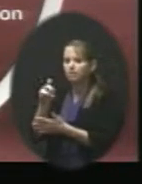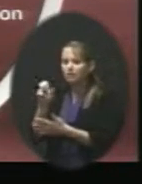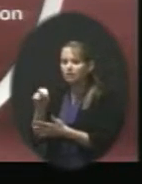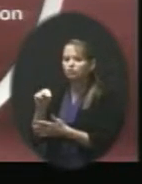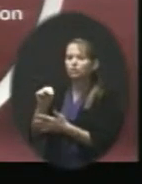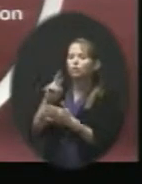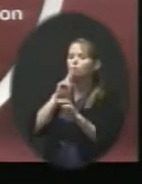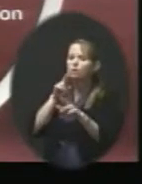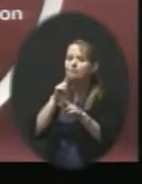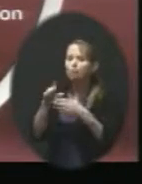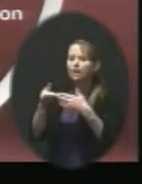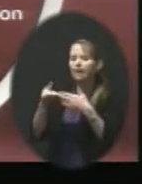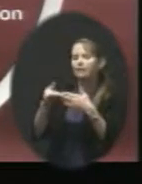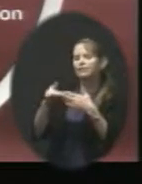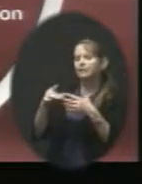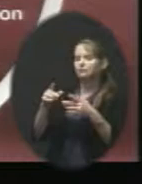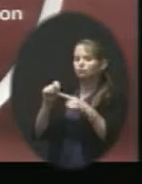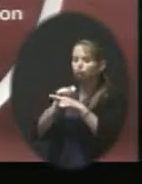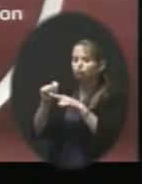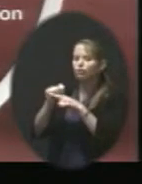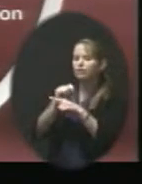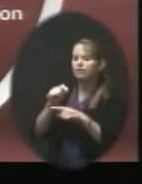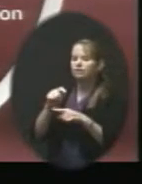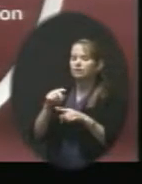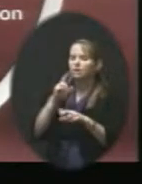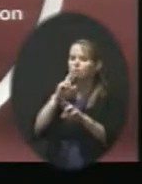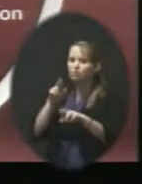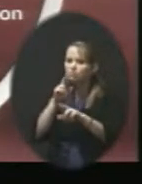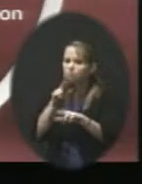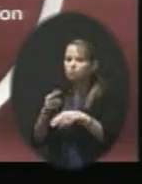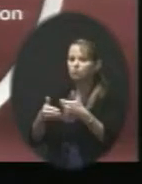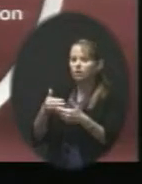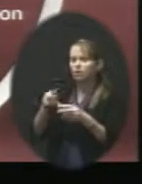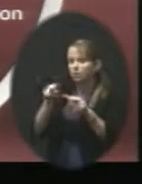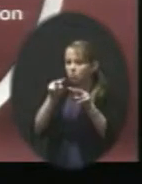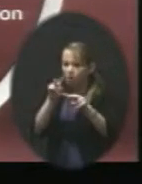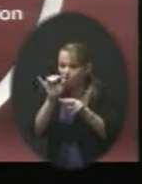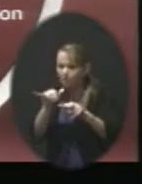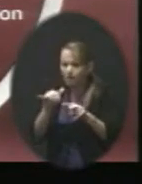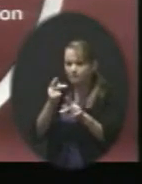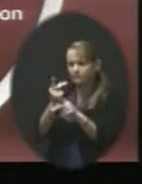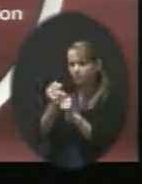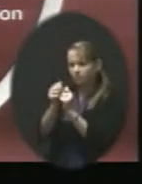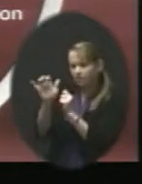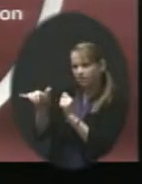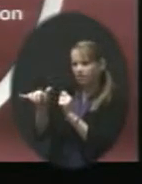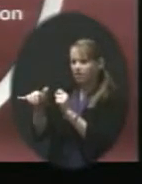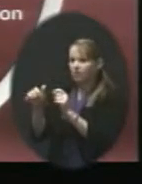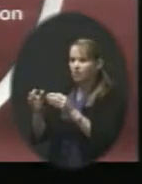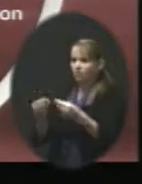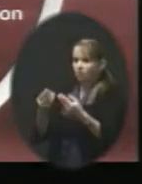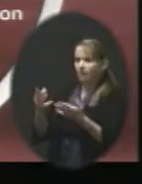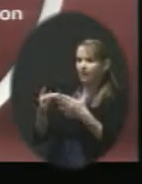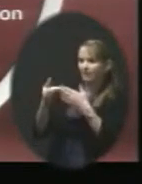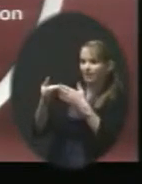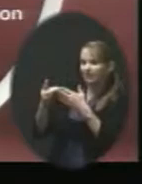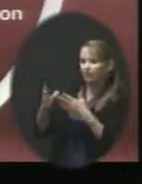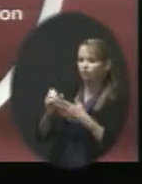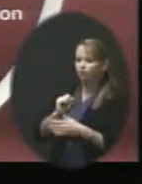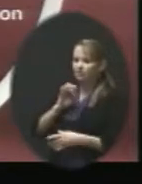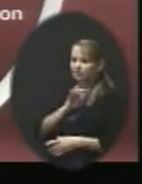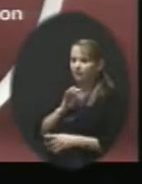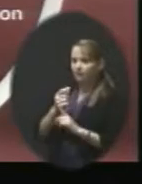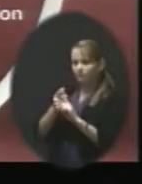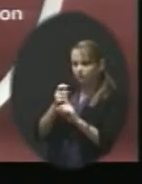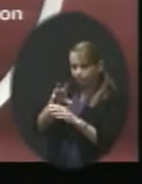monitoring devices, watching this and being careful with this and providing those leaders and staff in our buildings with